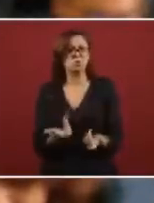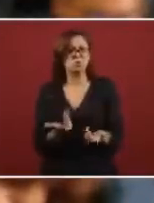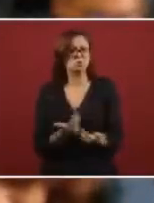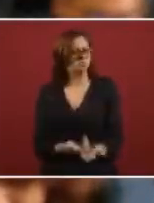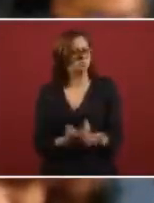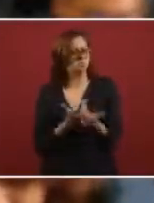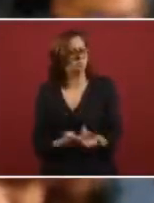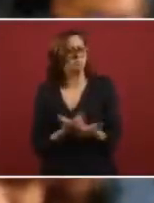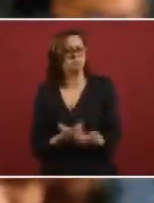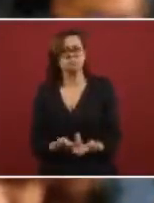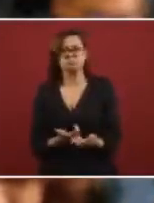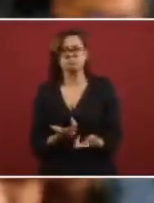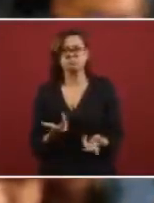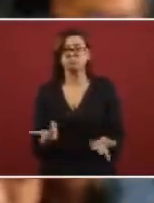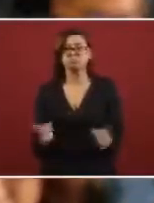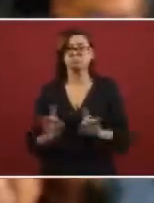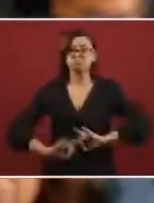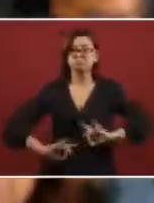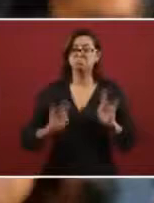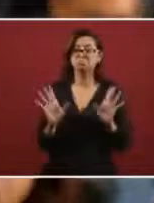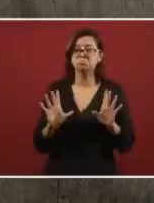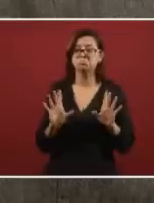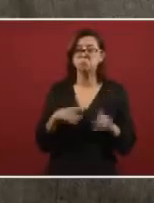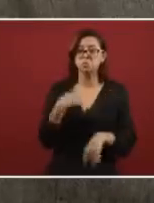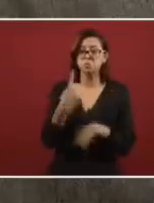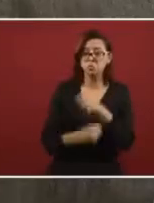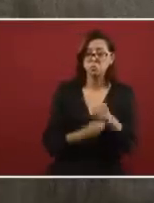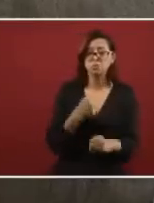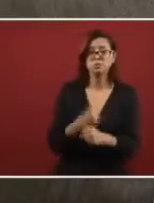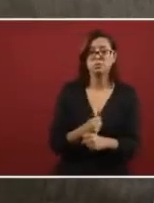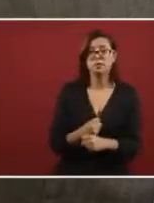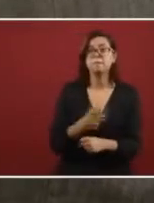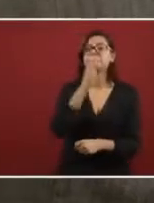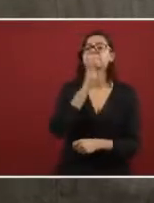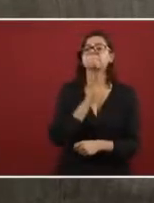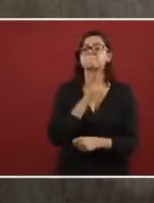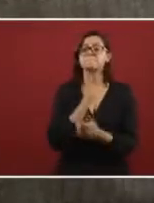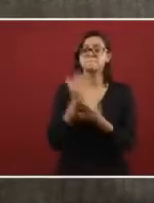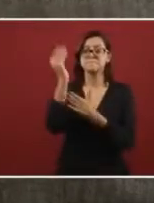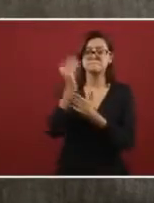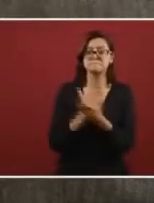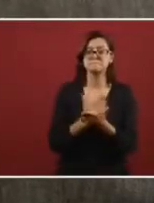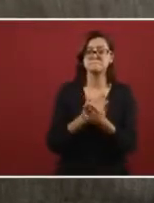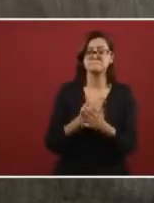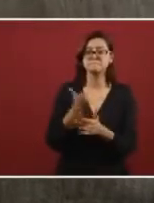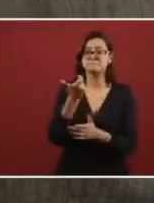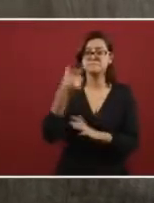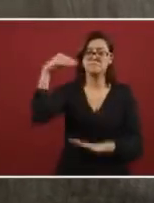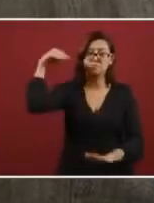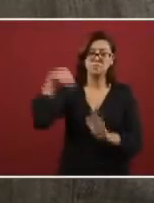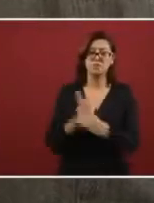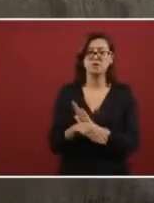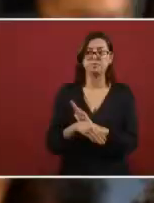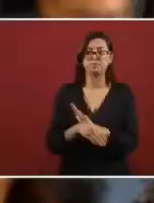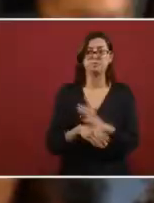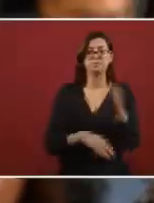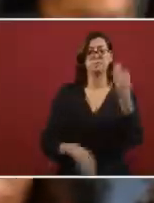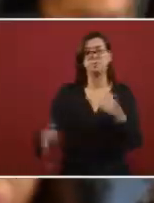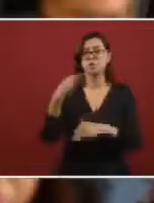and all and it was an abundance but all of a sudden then the petroleum descended